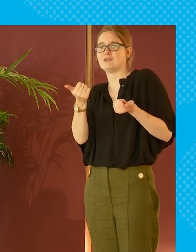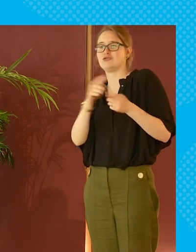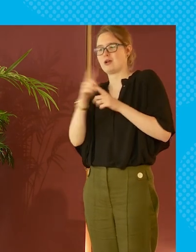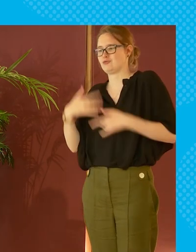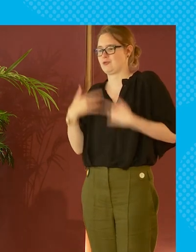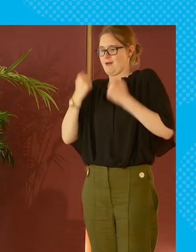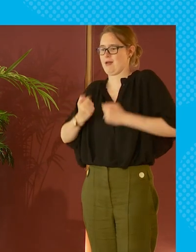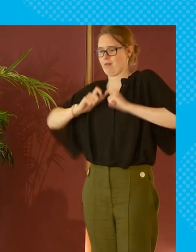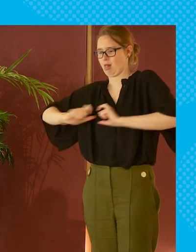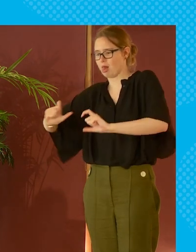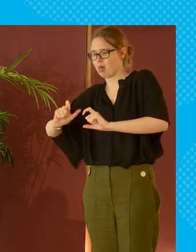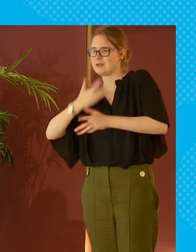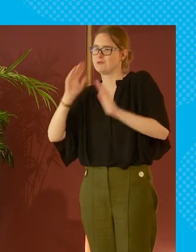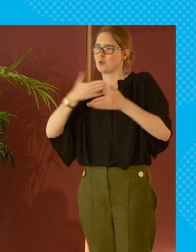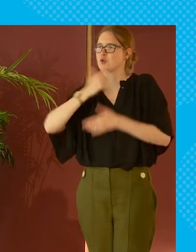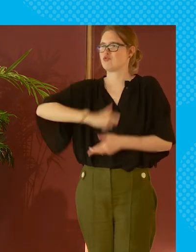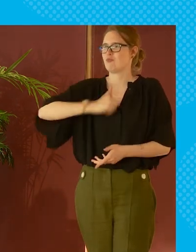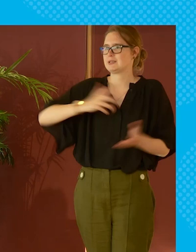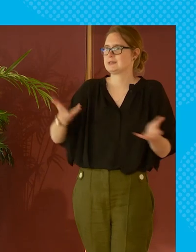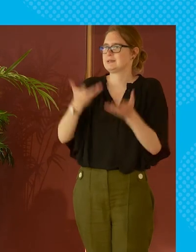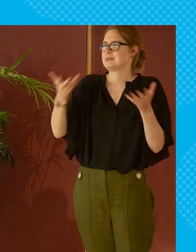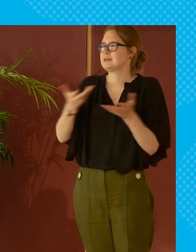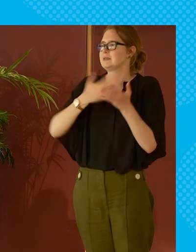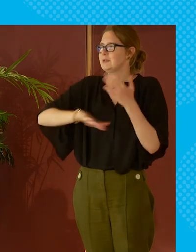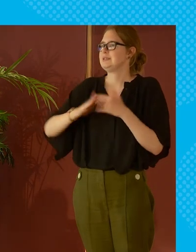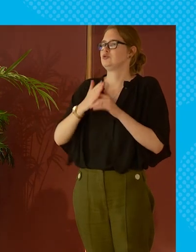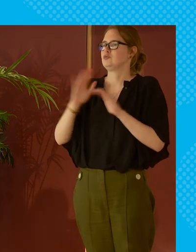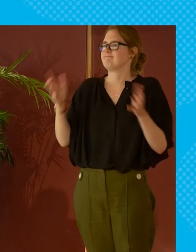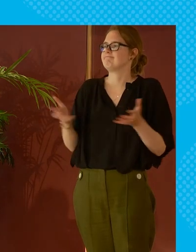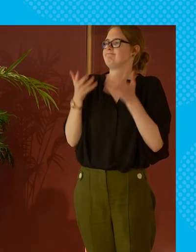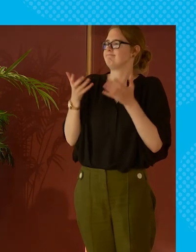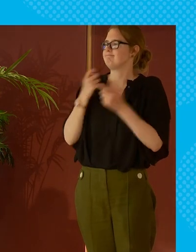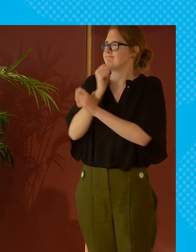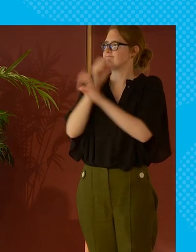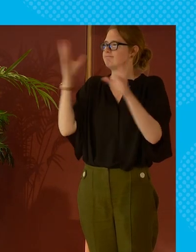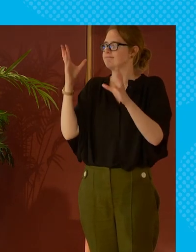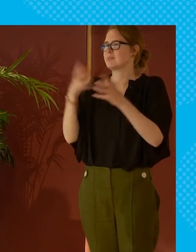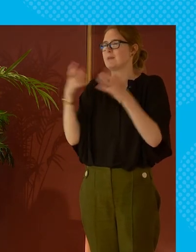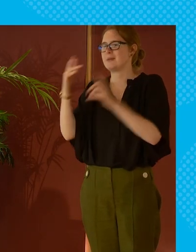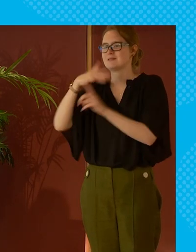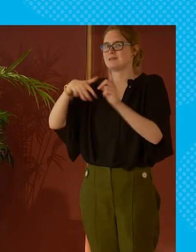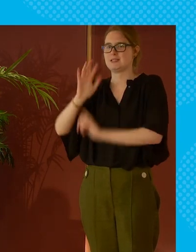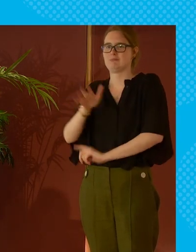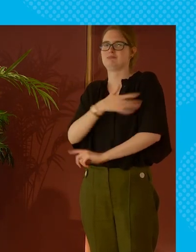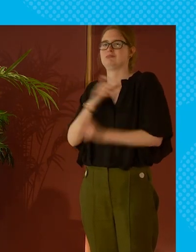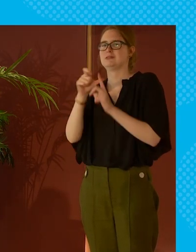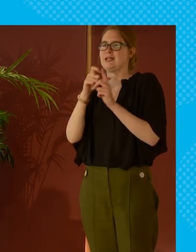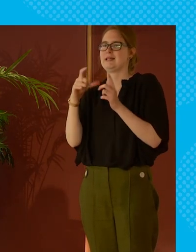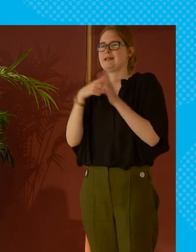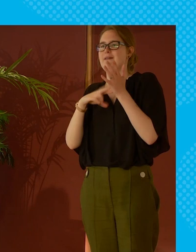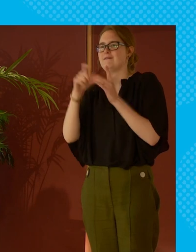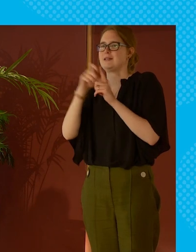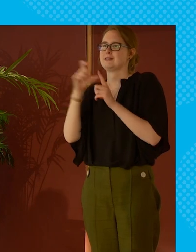fun than just surviving but we we have to fight against the idea you know that big society crap which david